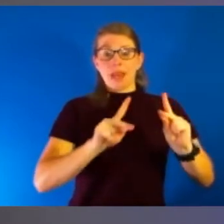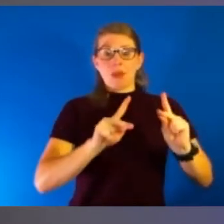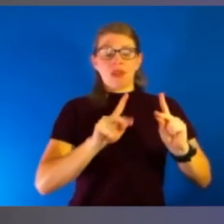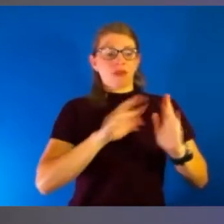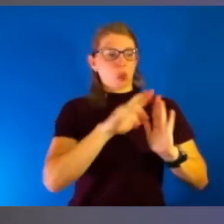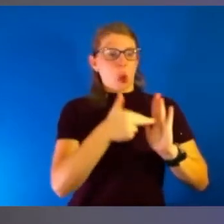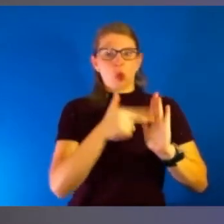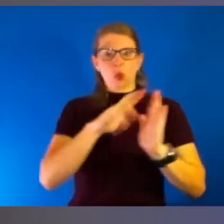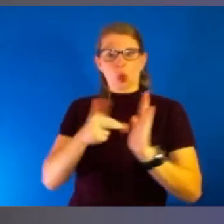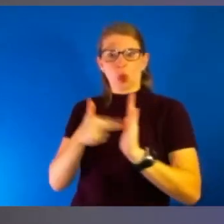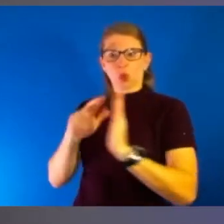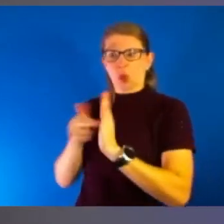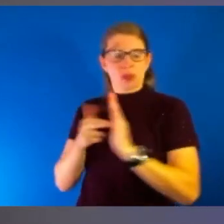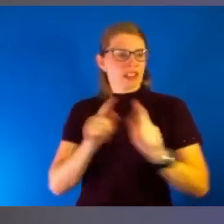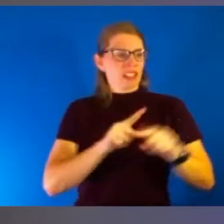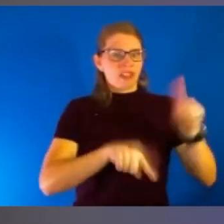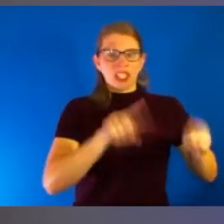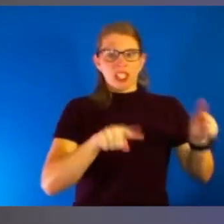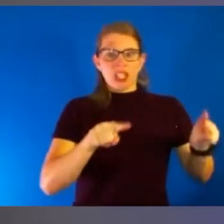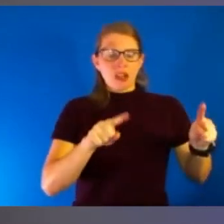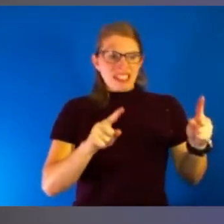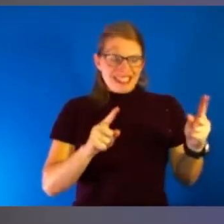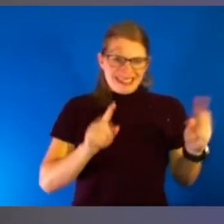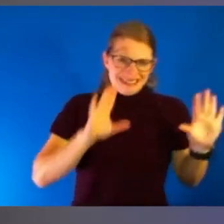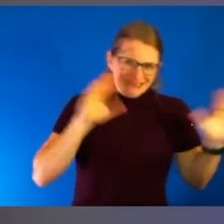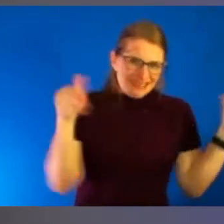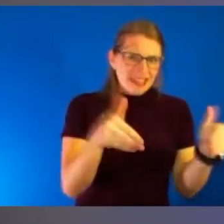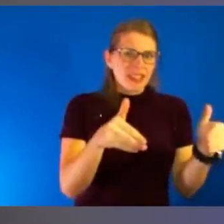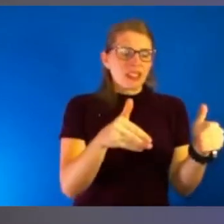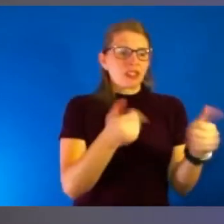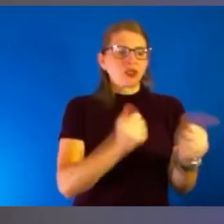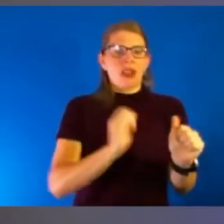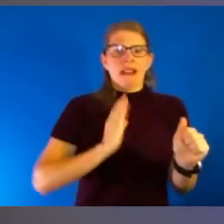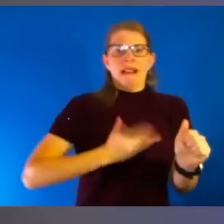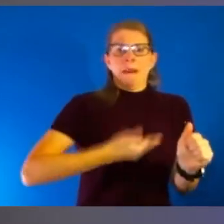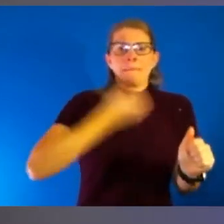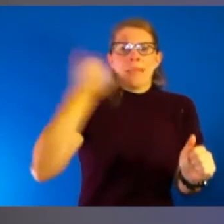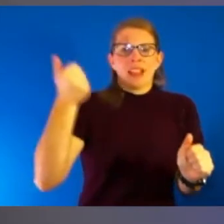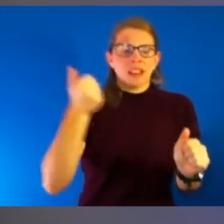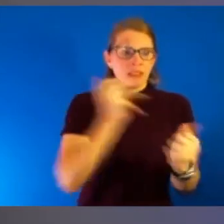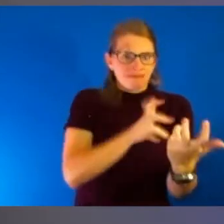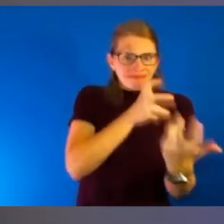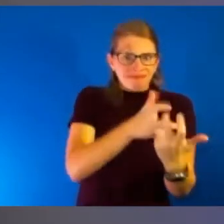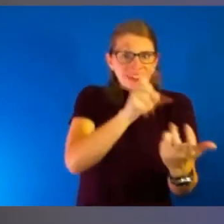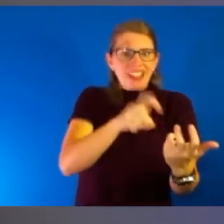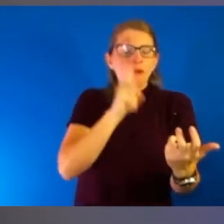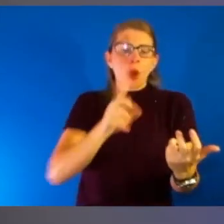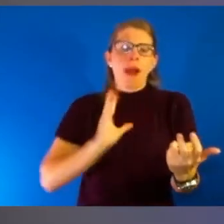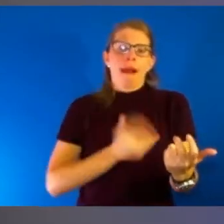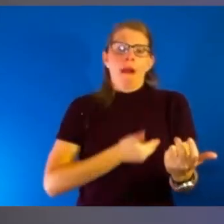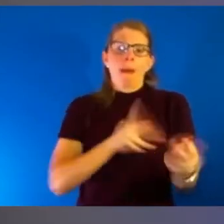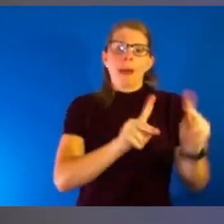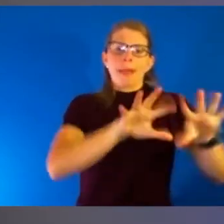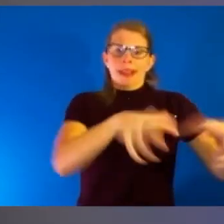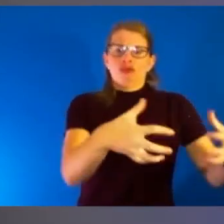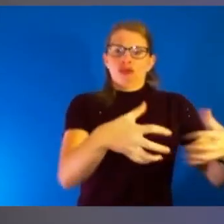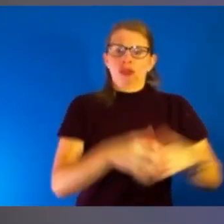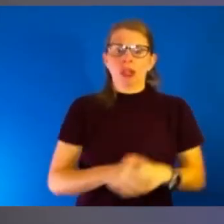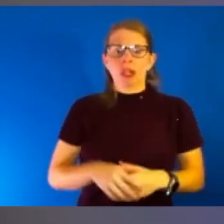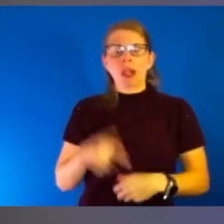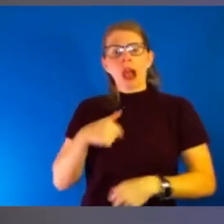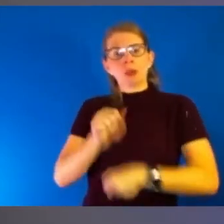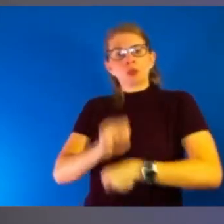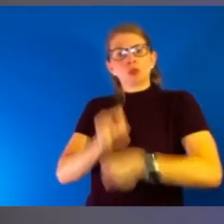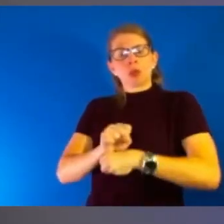contribute to doing the best job we can to serve the needs of our population. So I work a lot on the public health